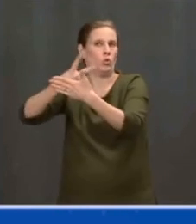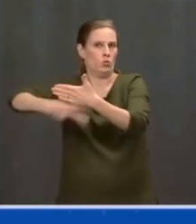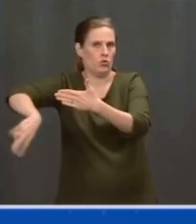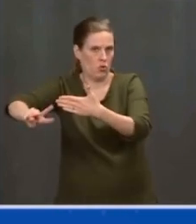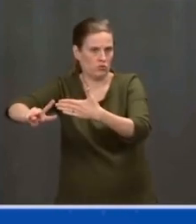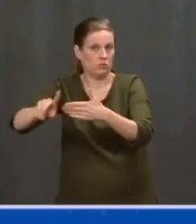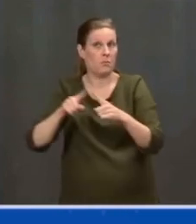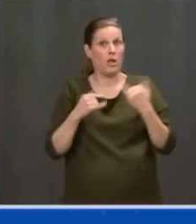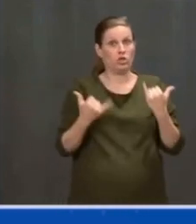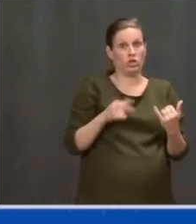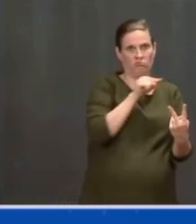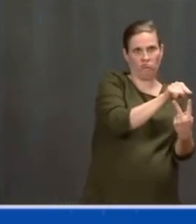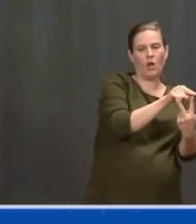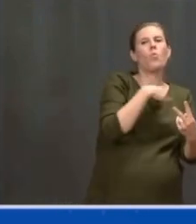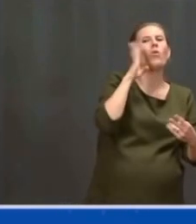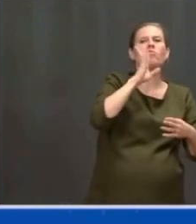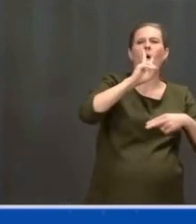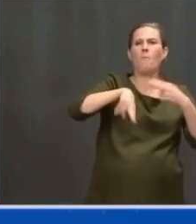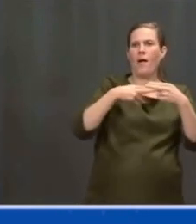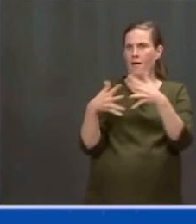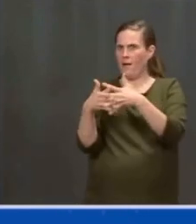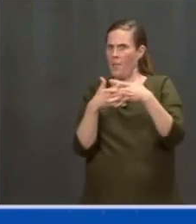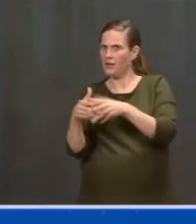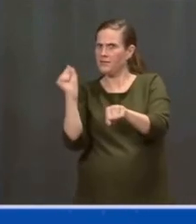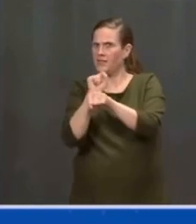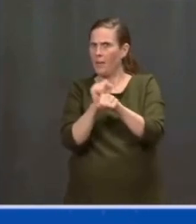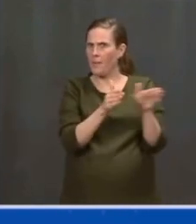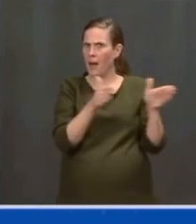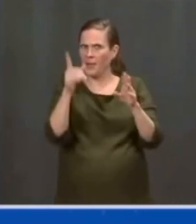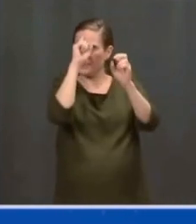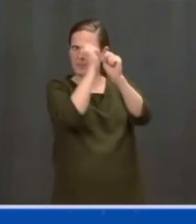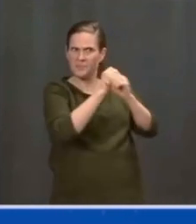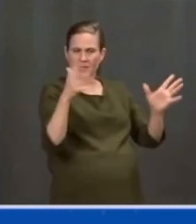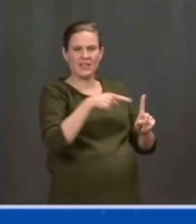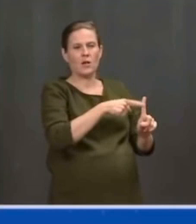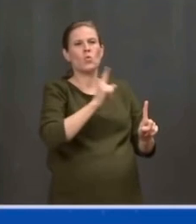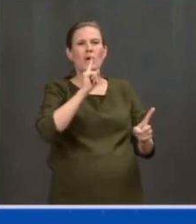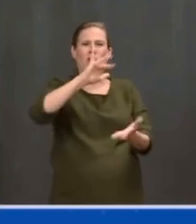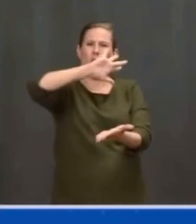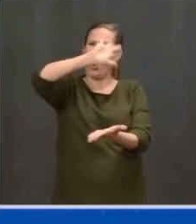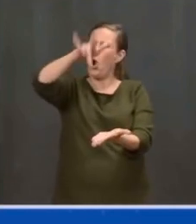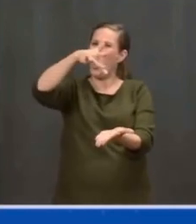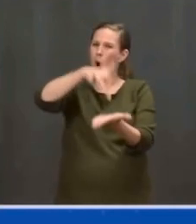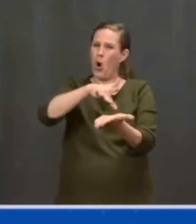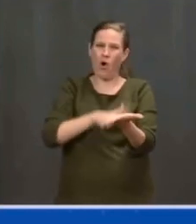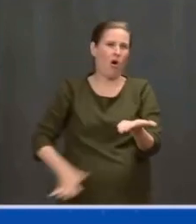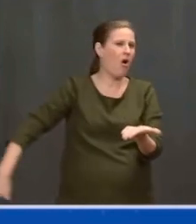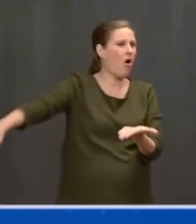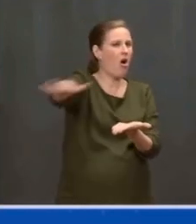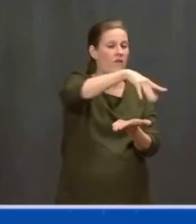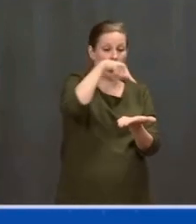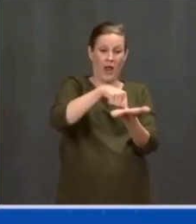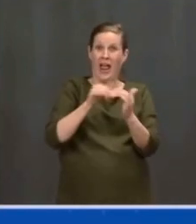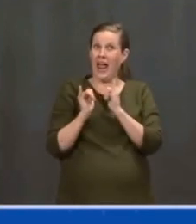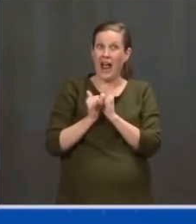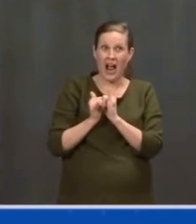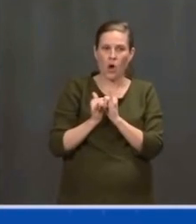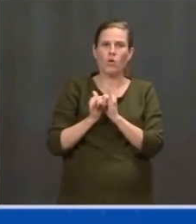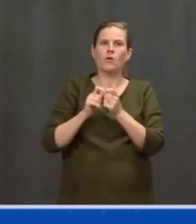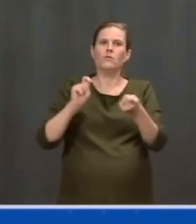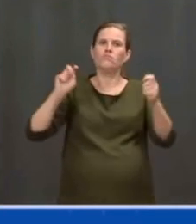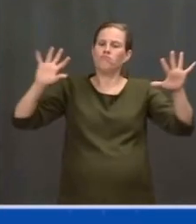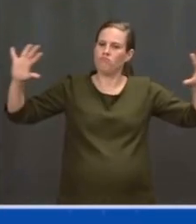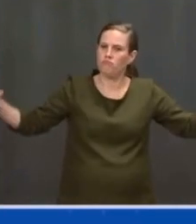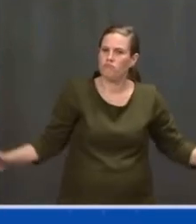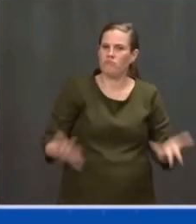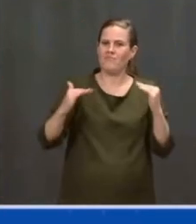I'll begin with the heart of the plan. It modernizes transportation infrastructure — our roads, our bridges,